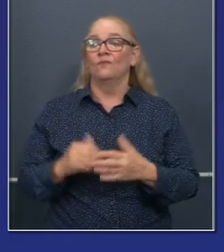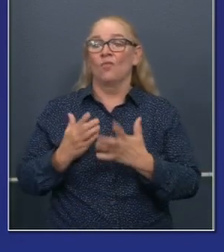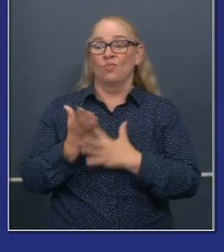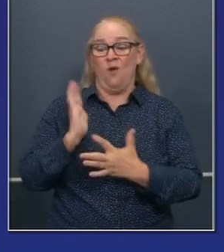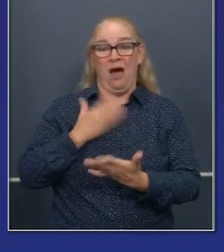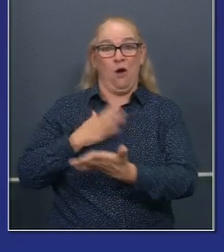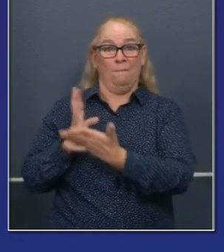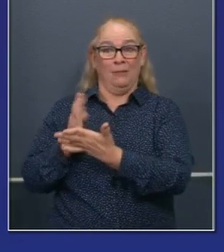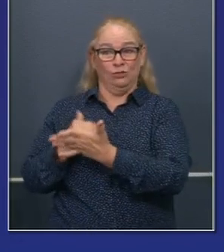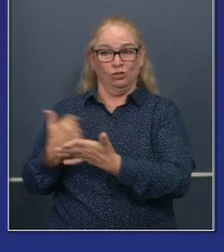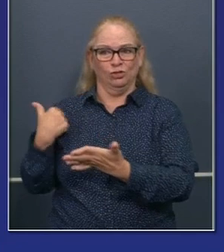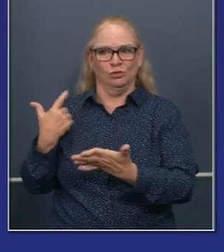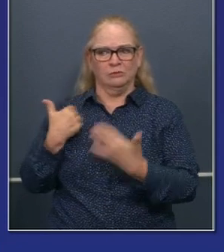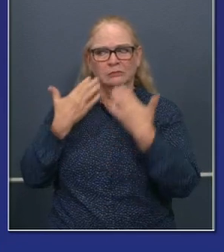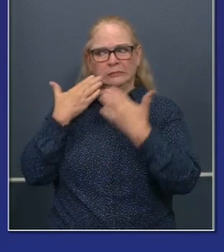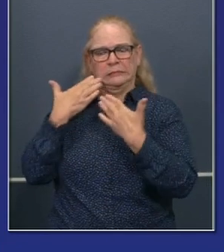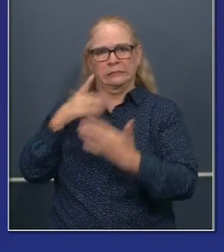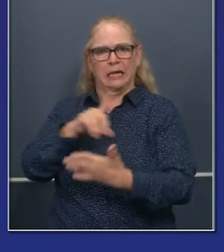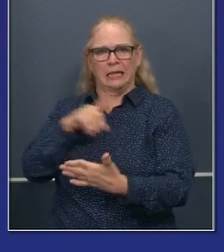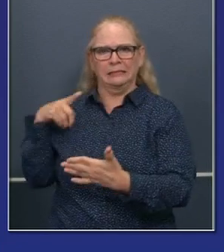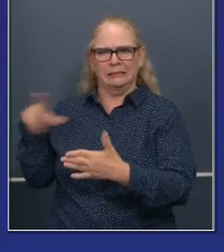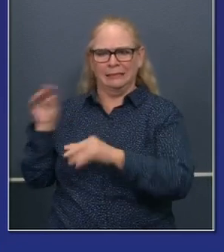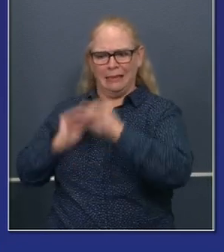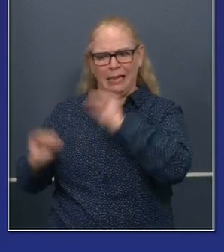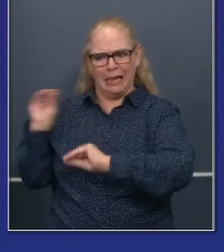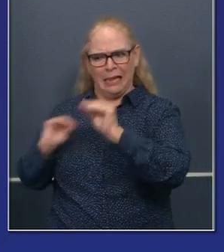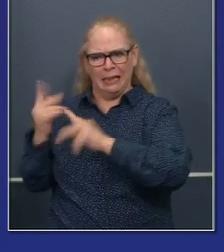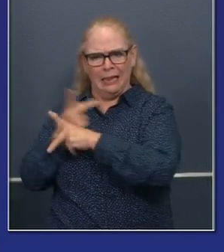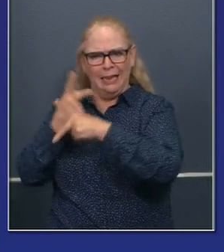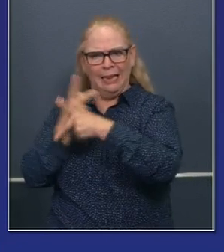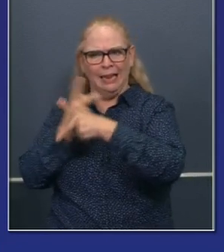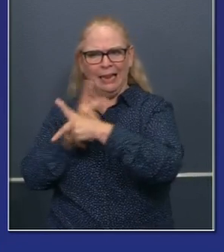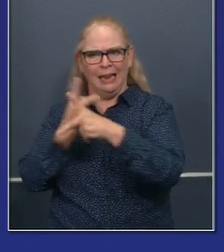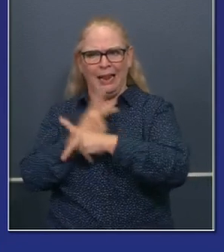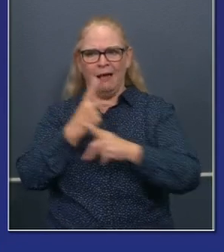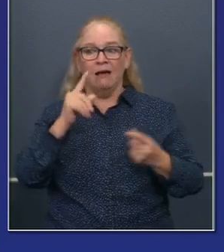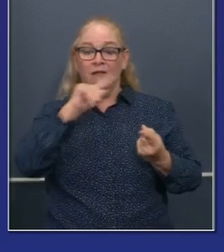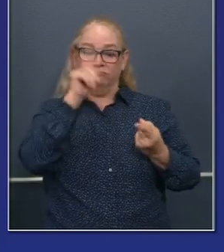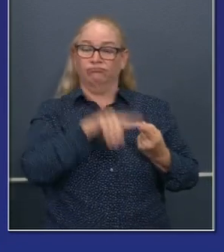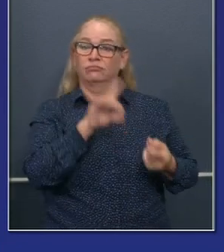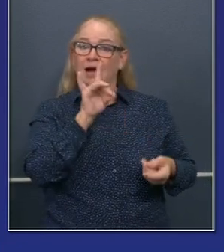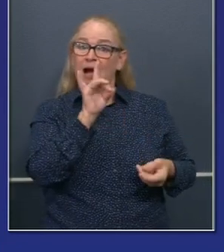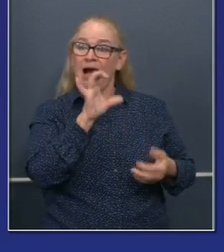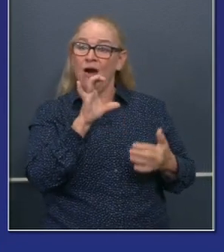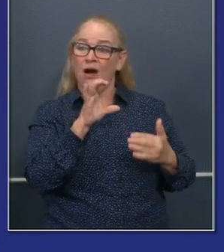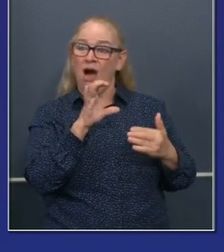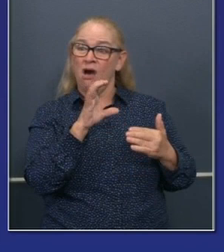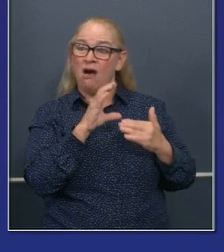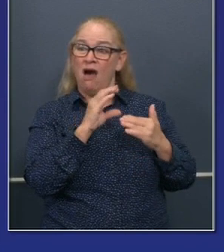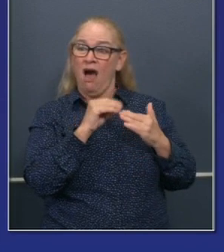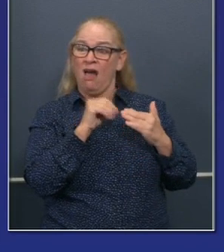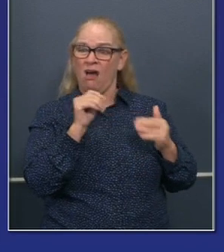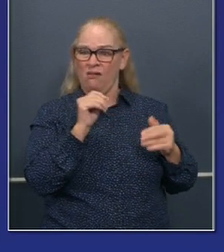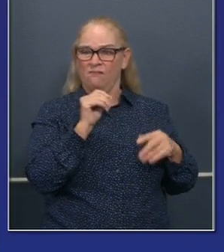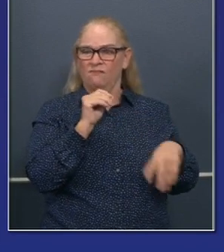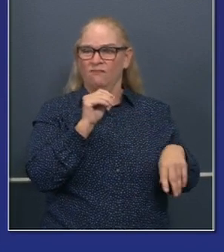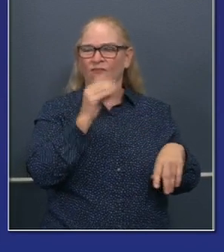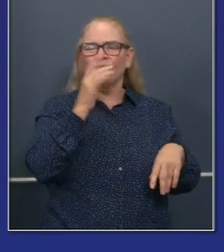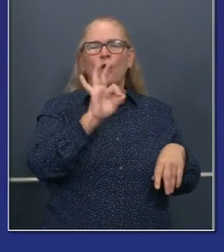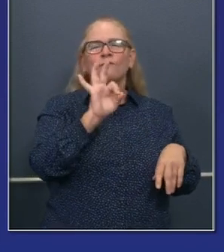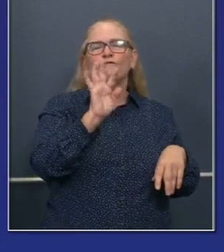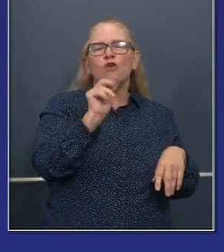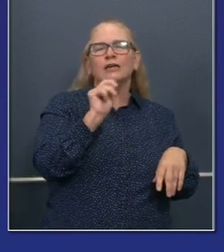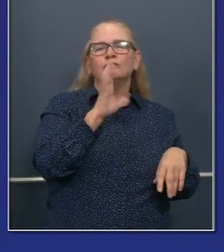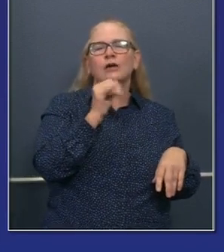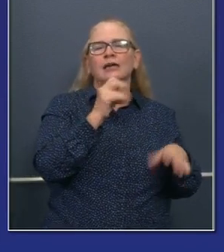legislative support for this effort, eliminated that $800 minimum franchise tax, for all new startups here in the